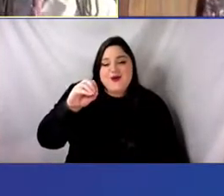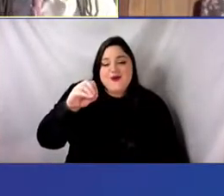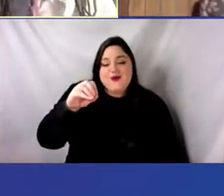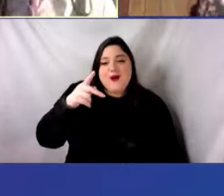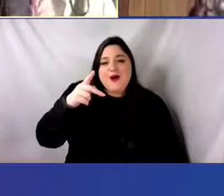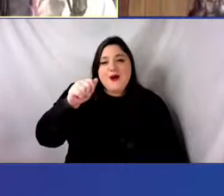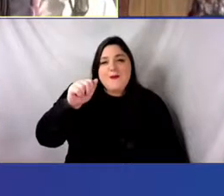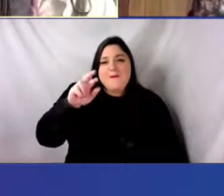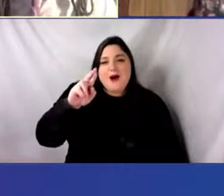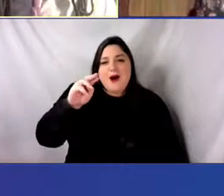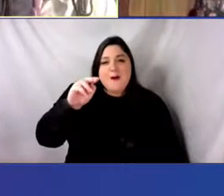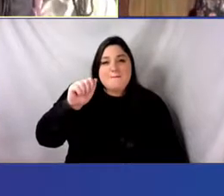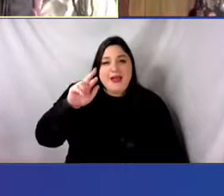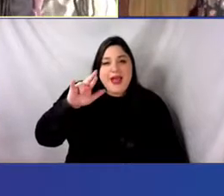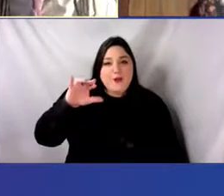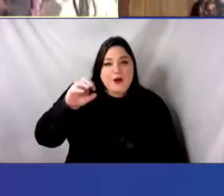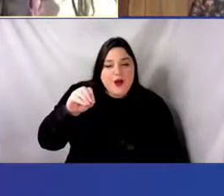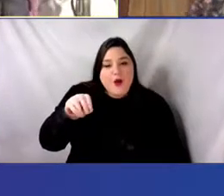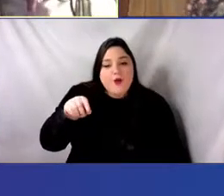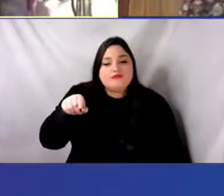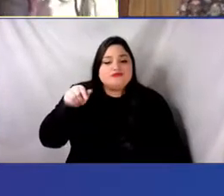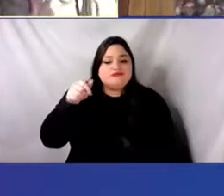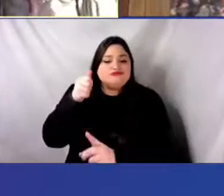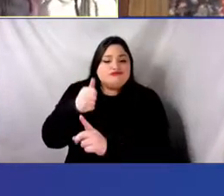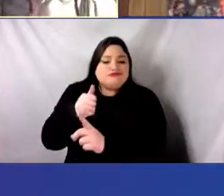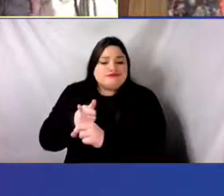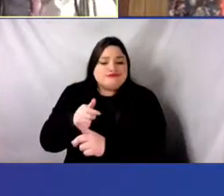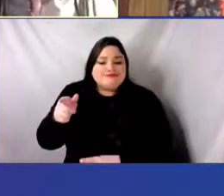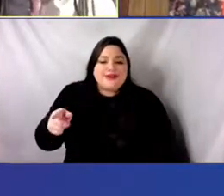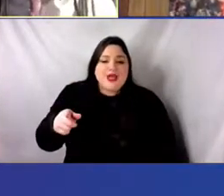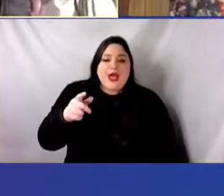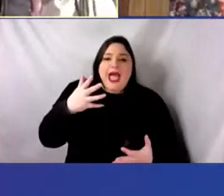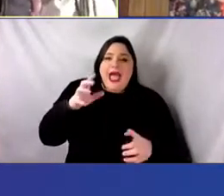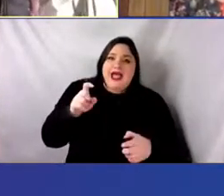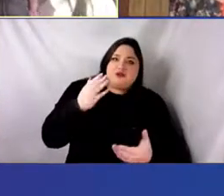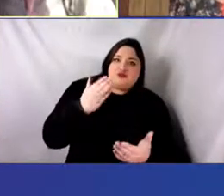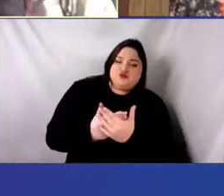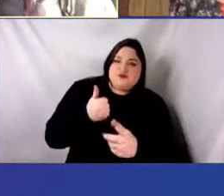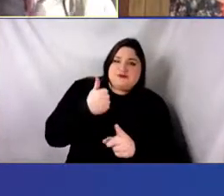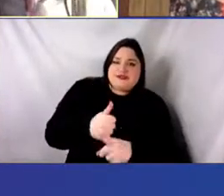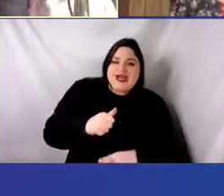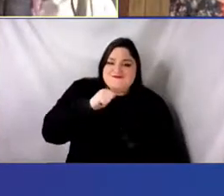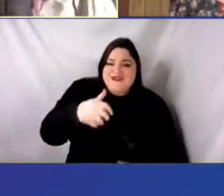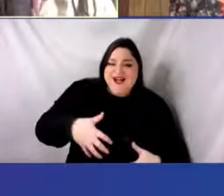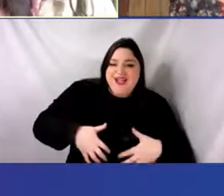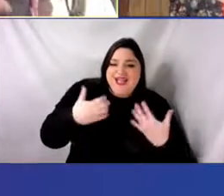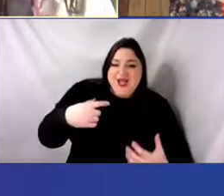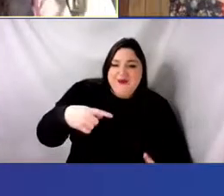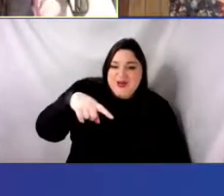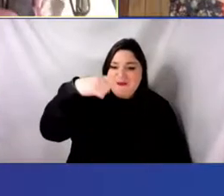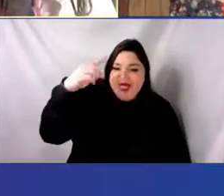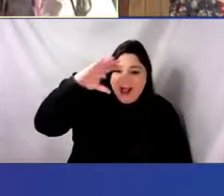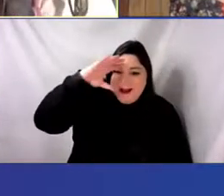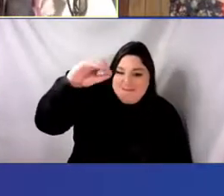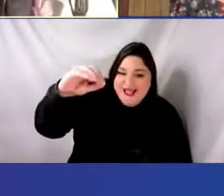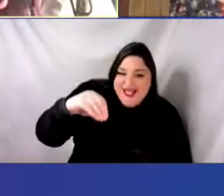choreographer, uh, so he created Handel, uh, the, or, or Serendipity, uh, that was based on Bach music,